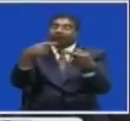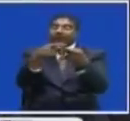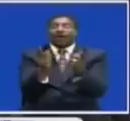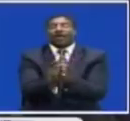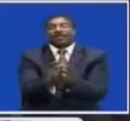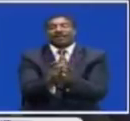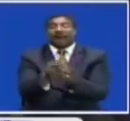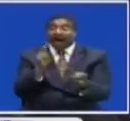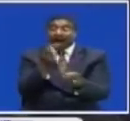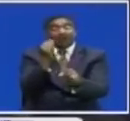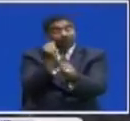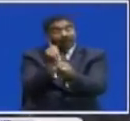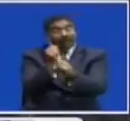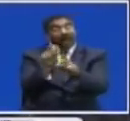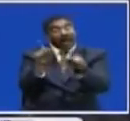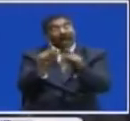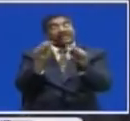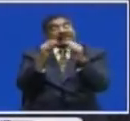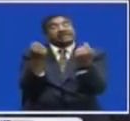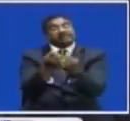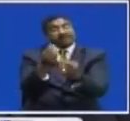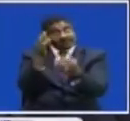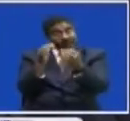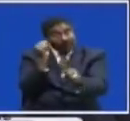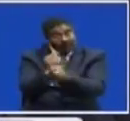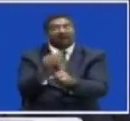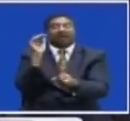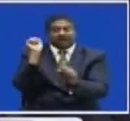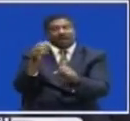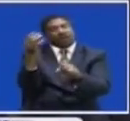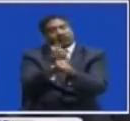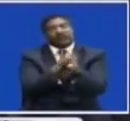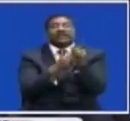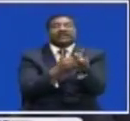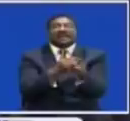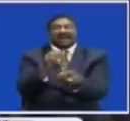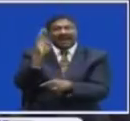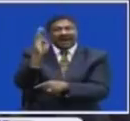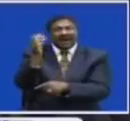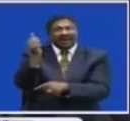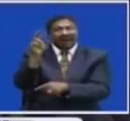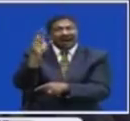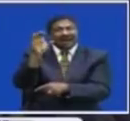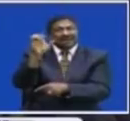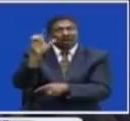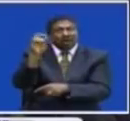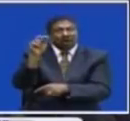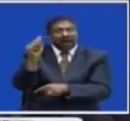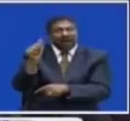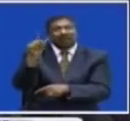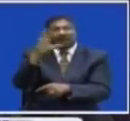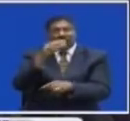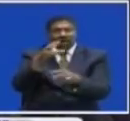To Work As A Team If Work As Team We Win The Game And The Basics Of Barcelona Have Learned The Ball Movement Creation